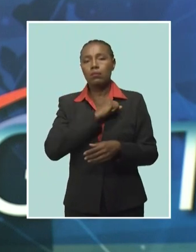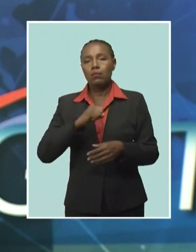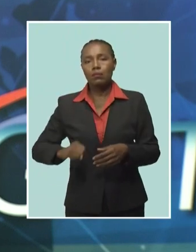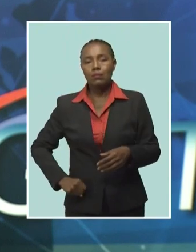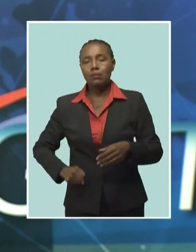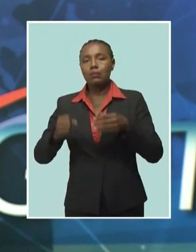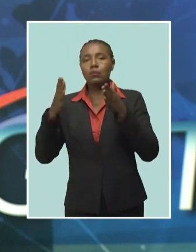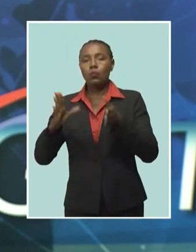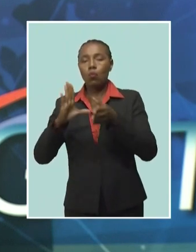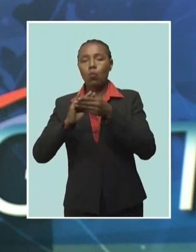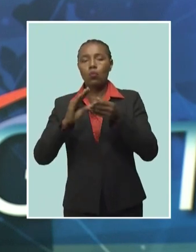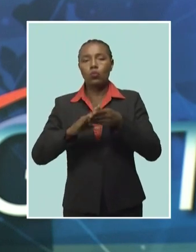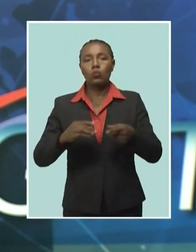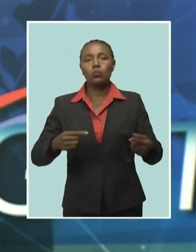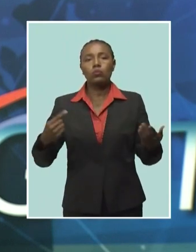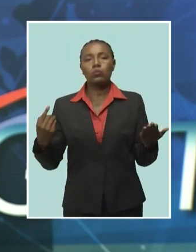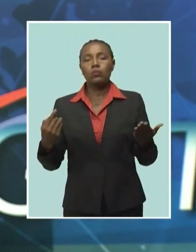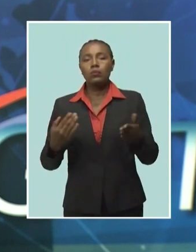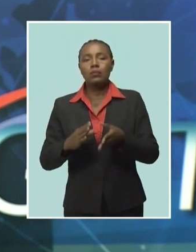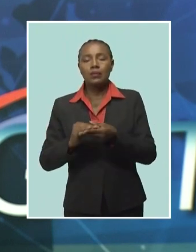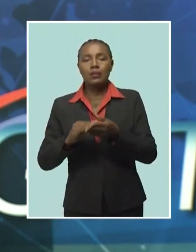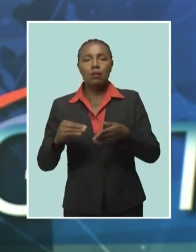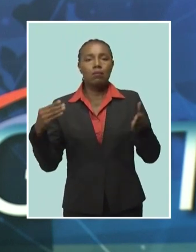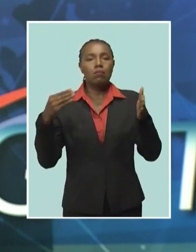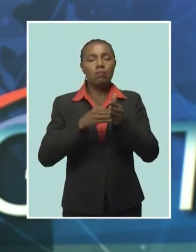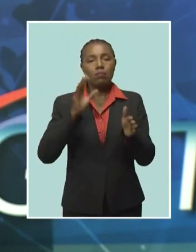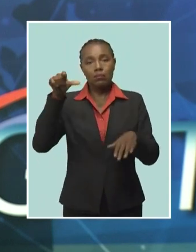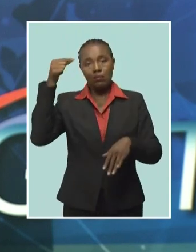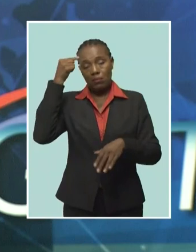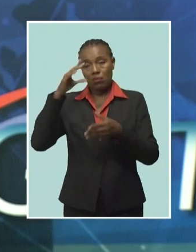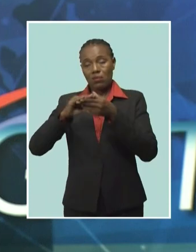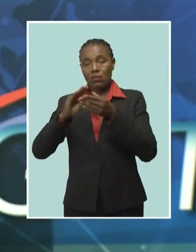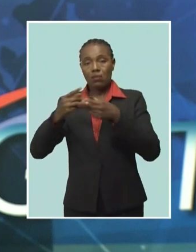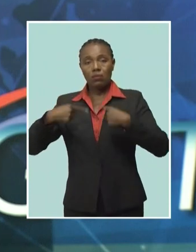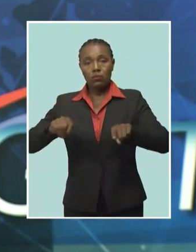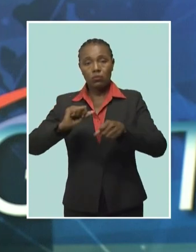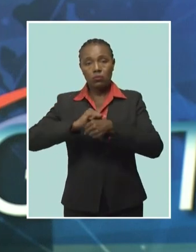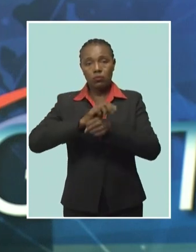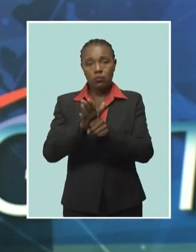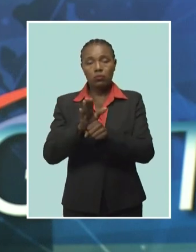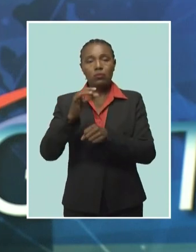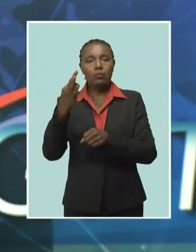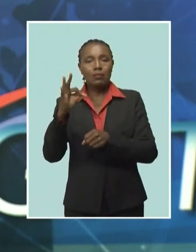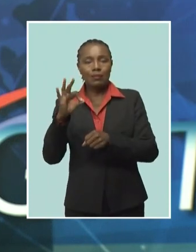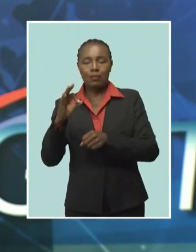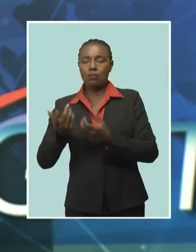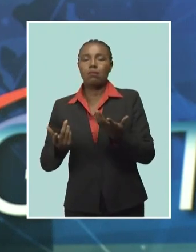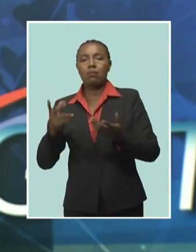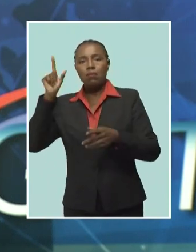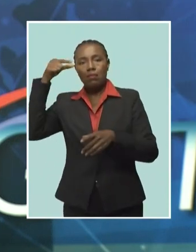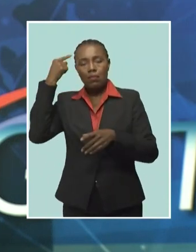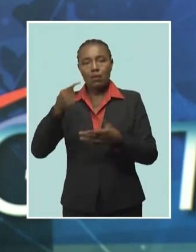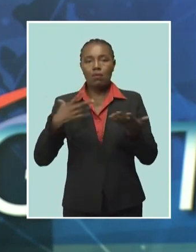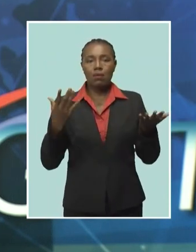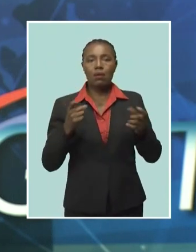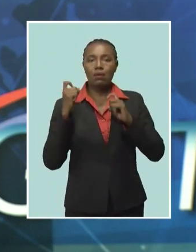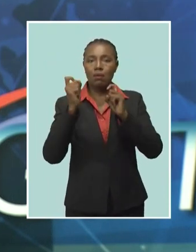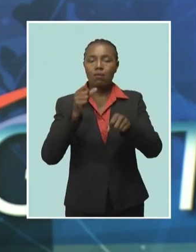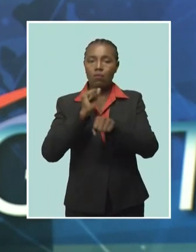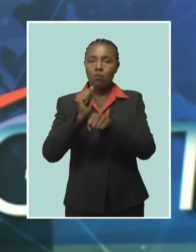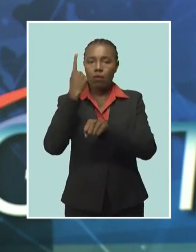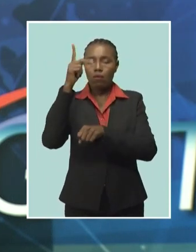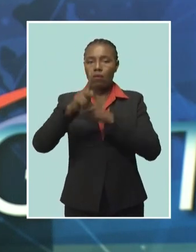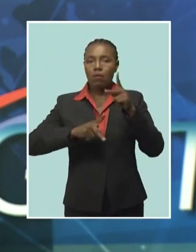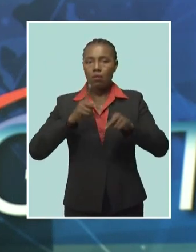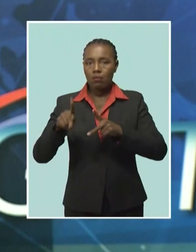defended the government. Reverend Morris reminded in the midst of COVID-19. Government kept people employed and provided assistance